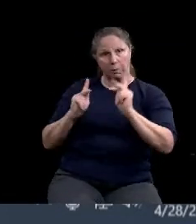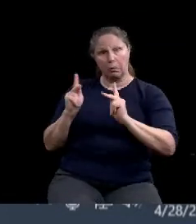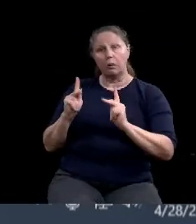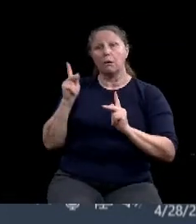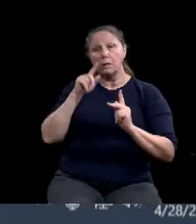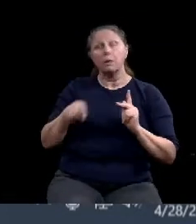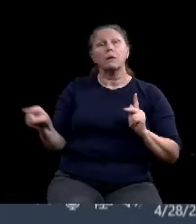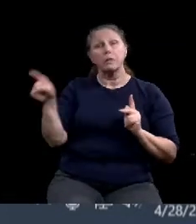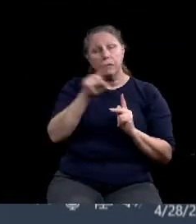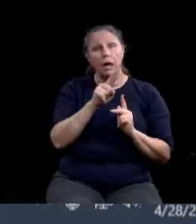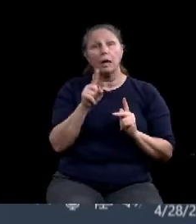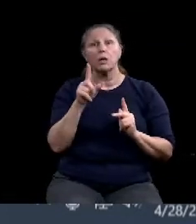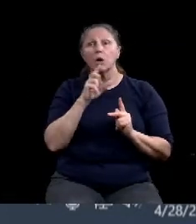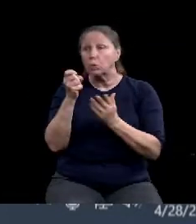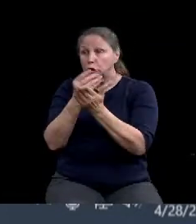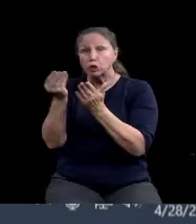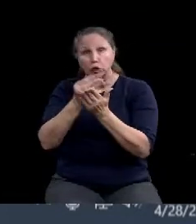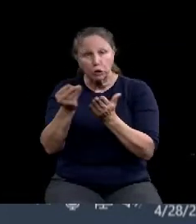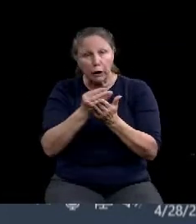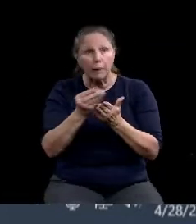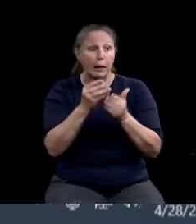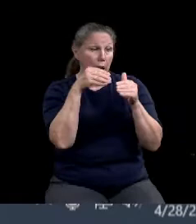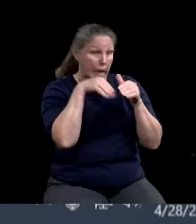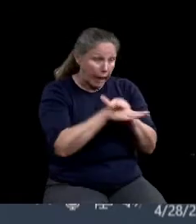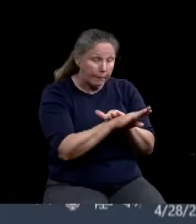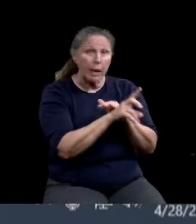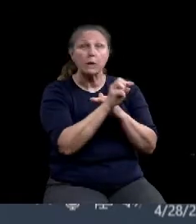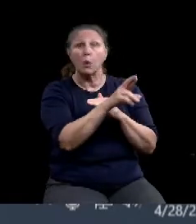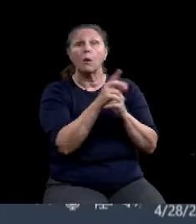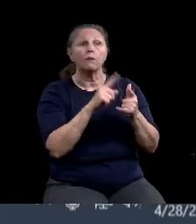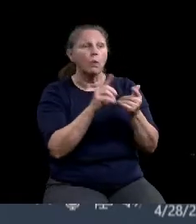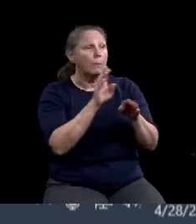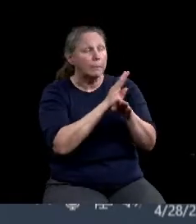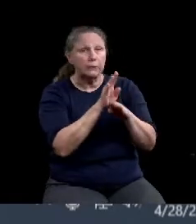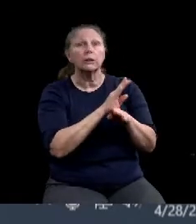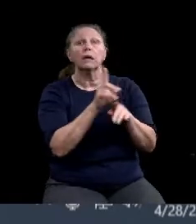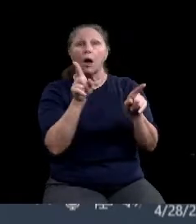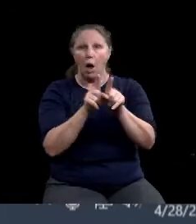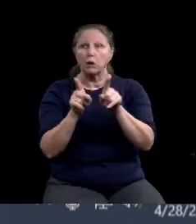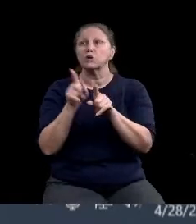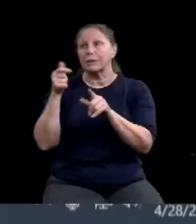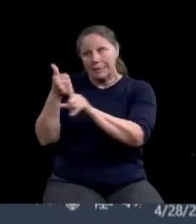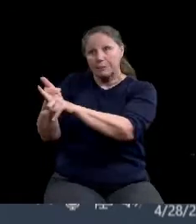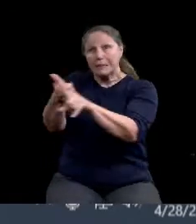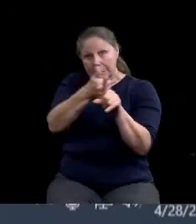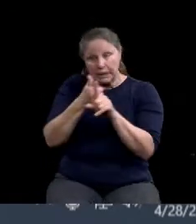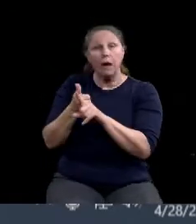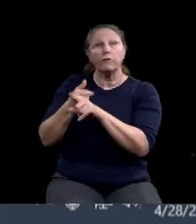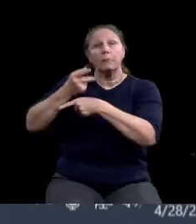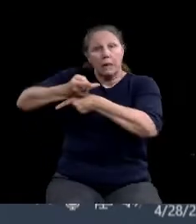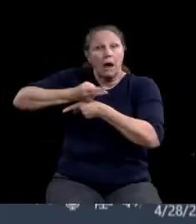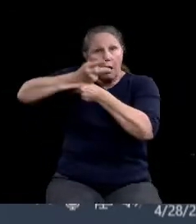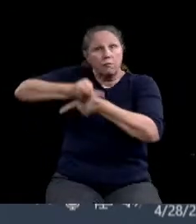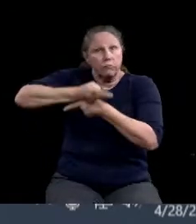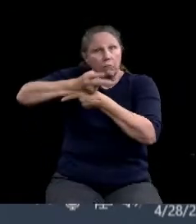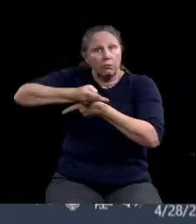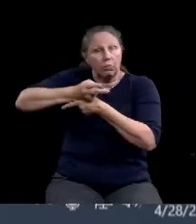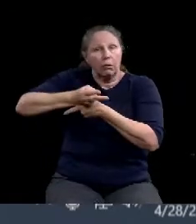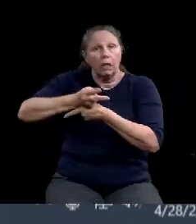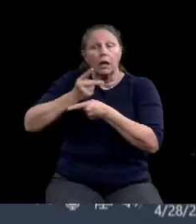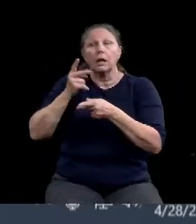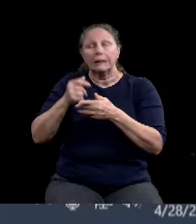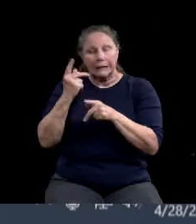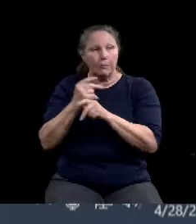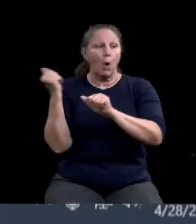that are coming in through your front doors to also take every precaution to make it just healthy and safe for everyone so we can still move forward in a